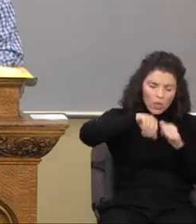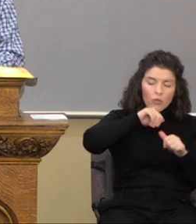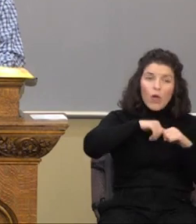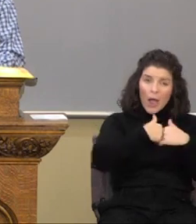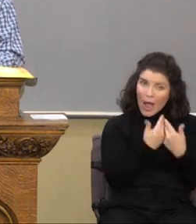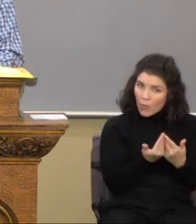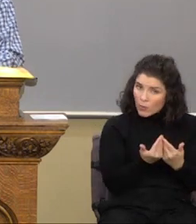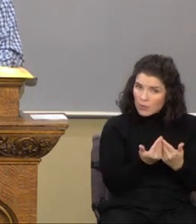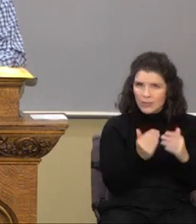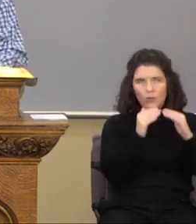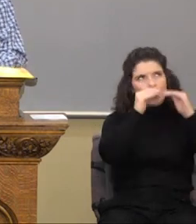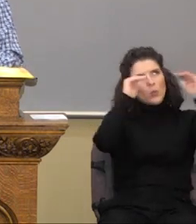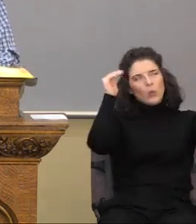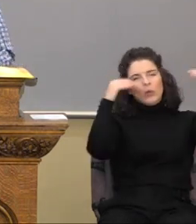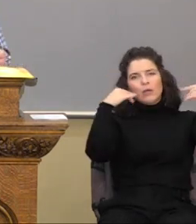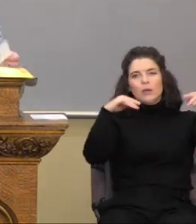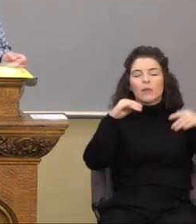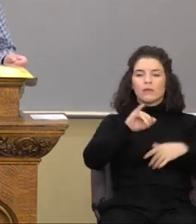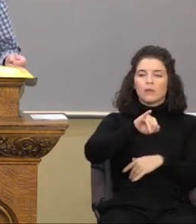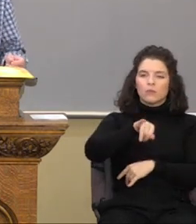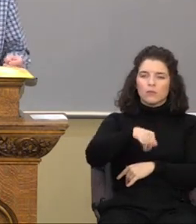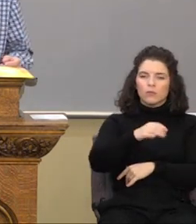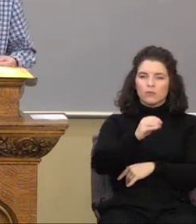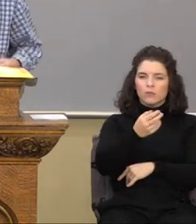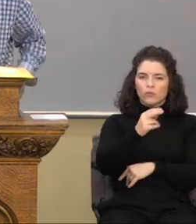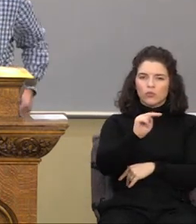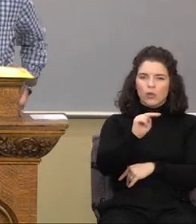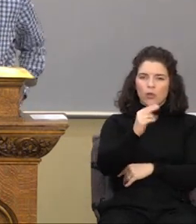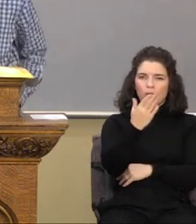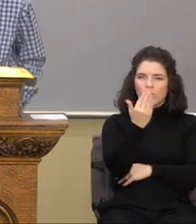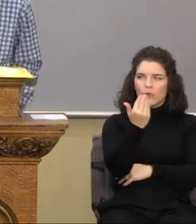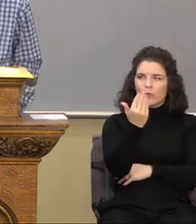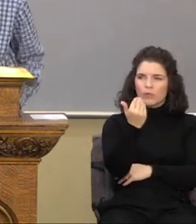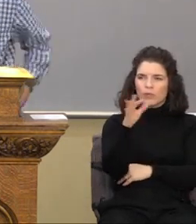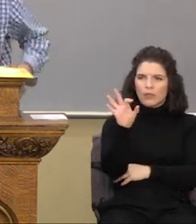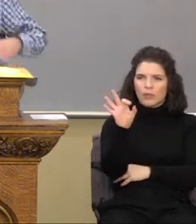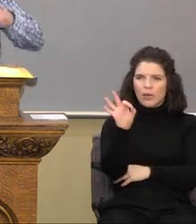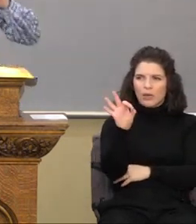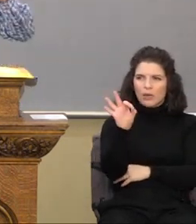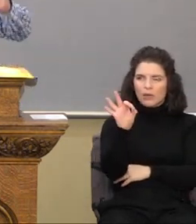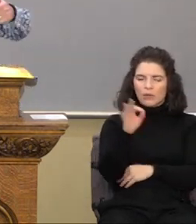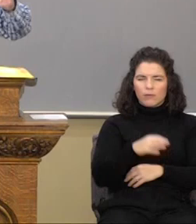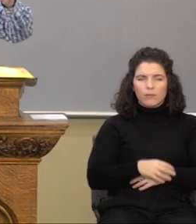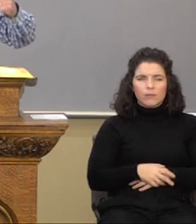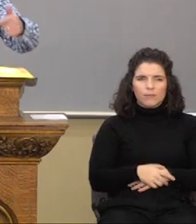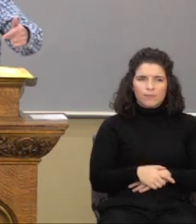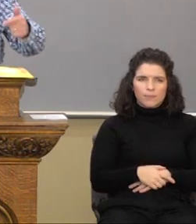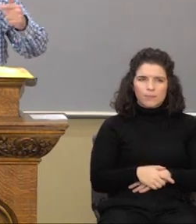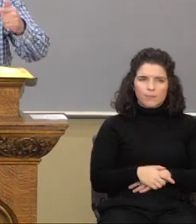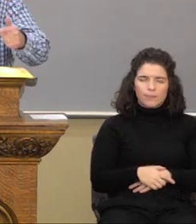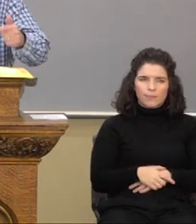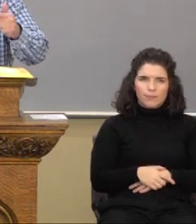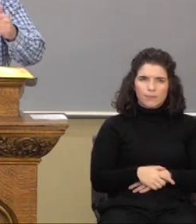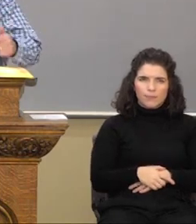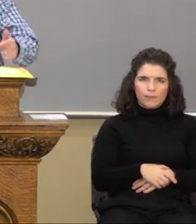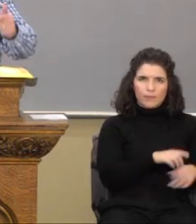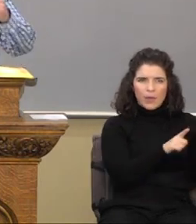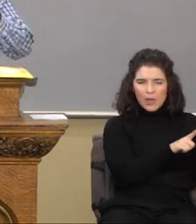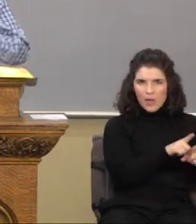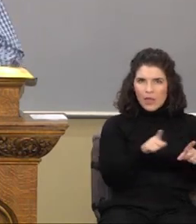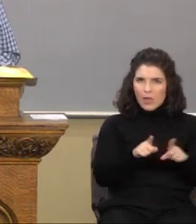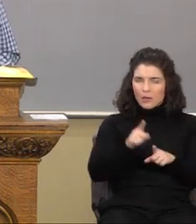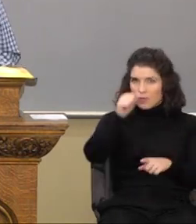This is high level stuff. John chapter 15, verse 9. John 15, verse 9. As the Father hath